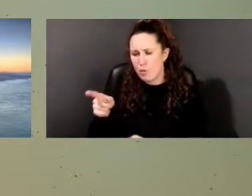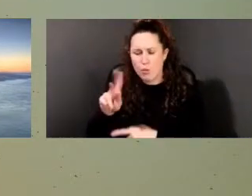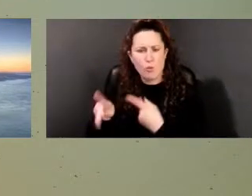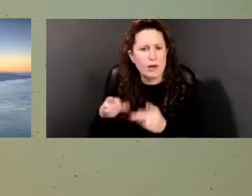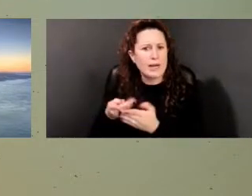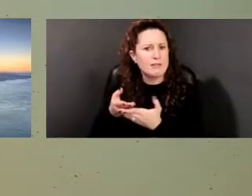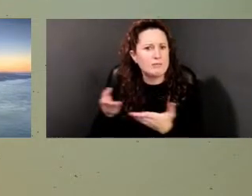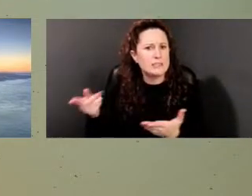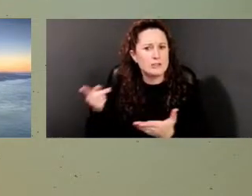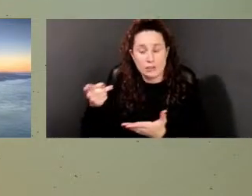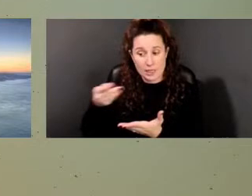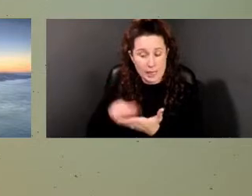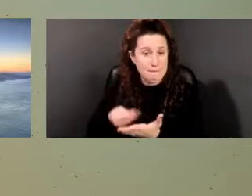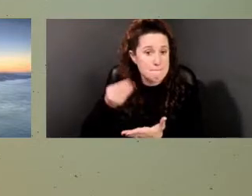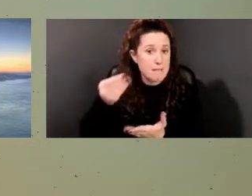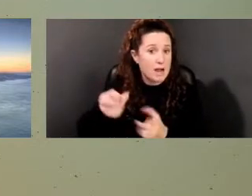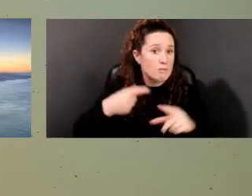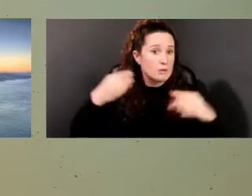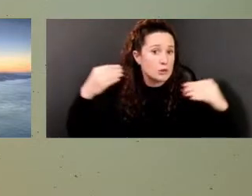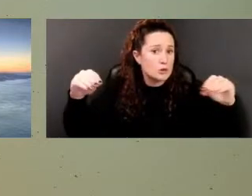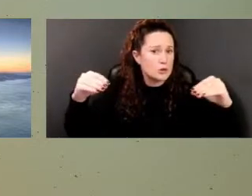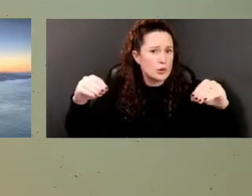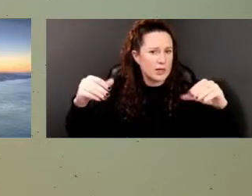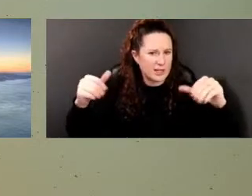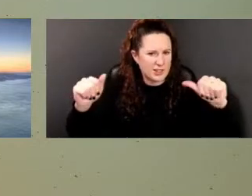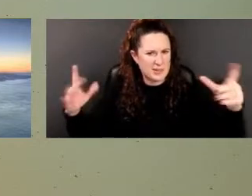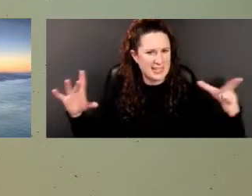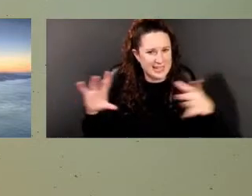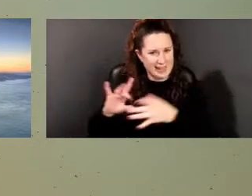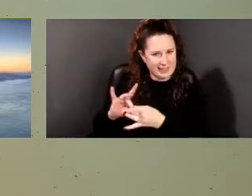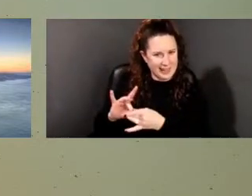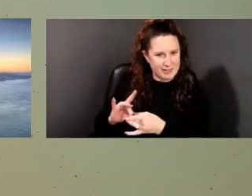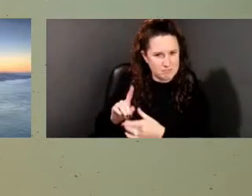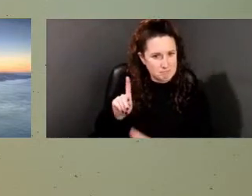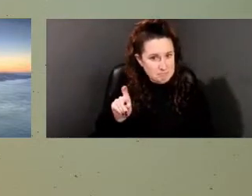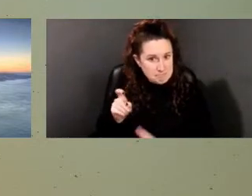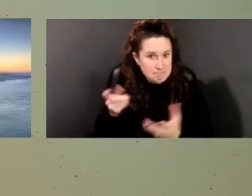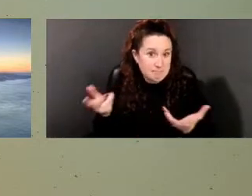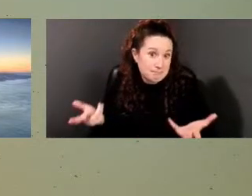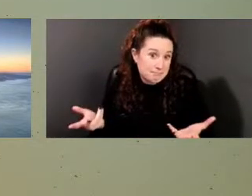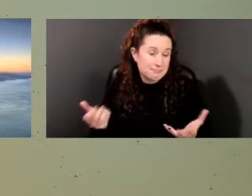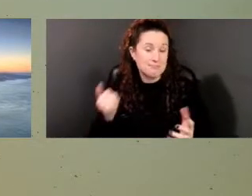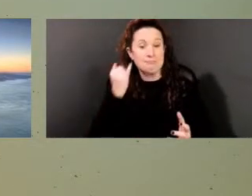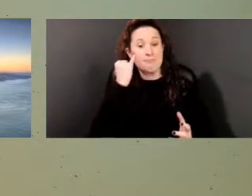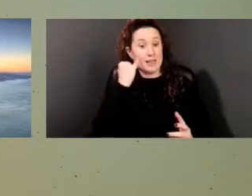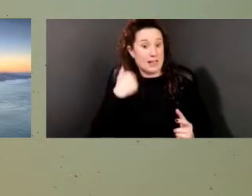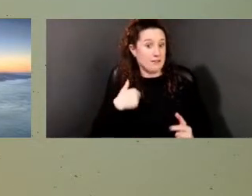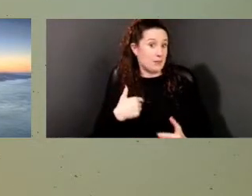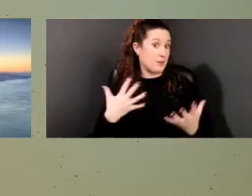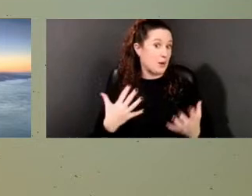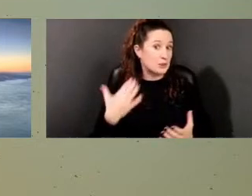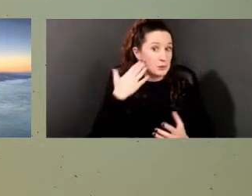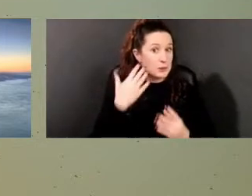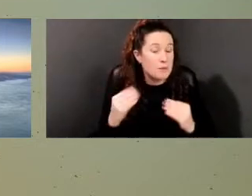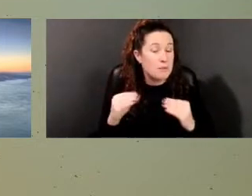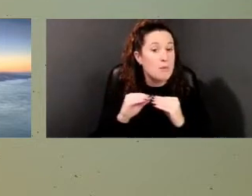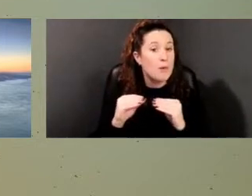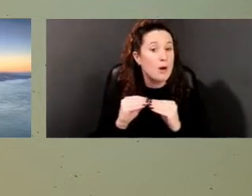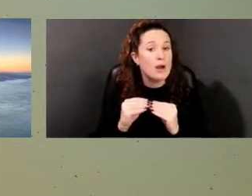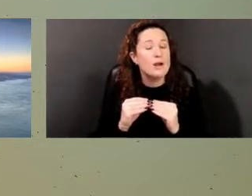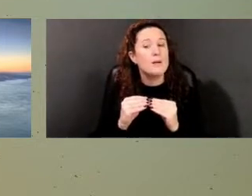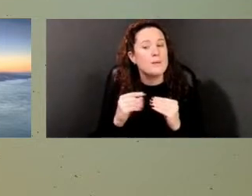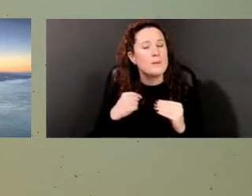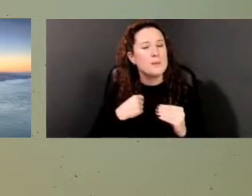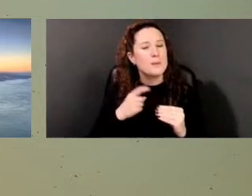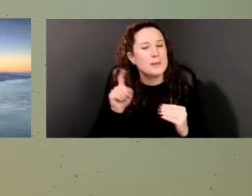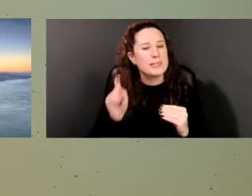can be made. Um, but if we want to know more, the, the question, like you're saying, Governor Carney is there. Do we on earth?